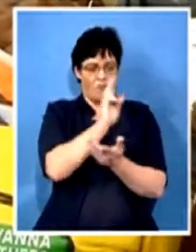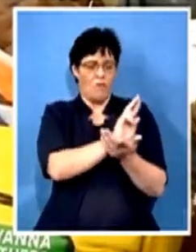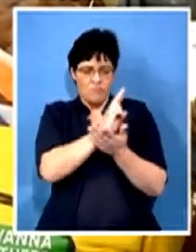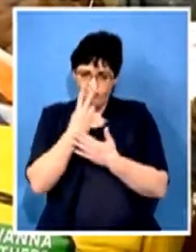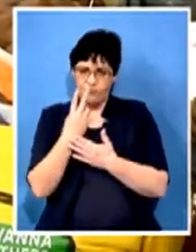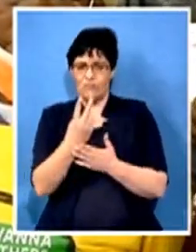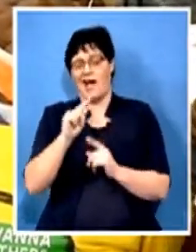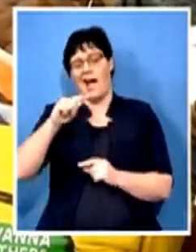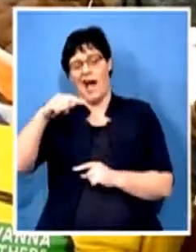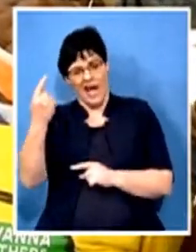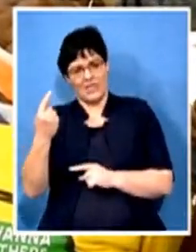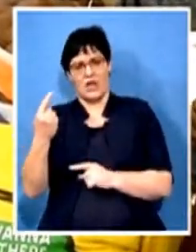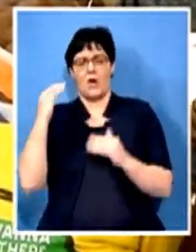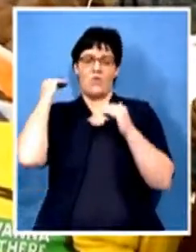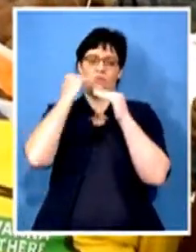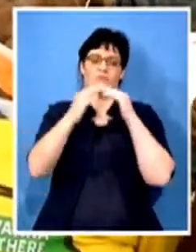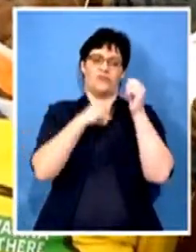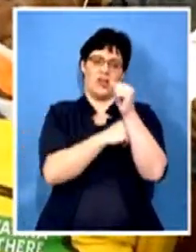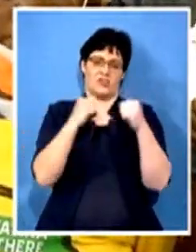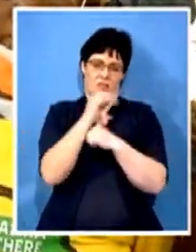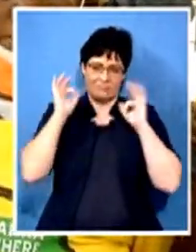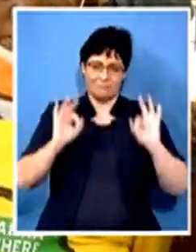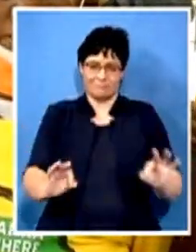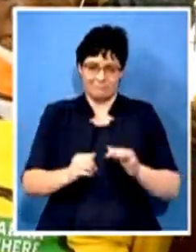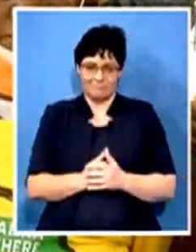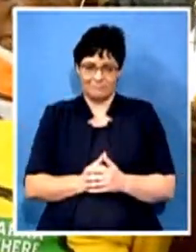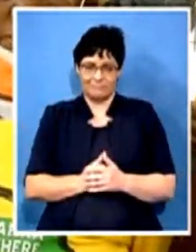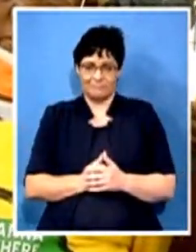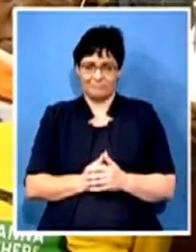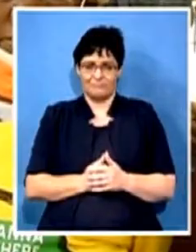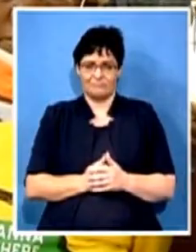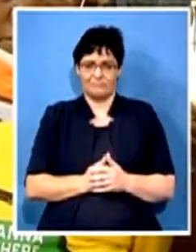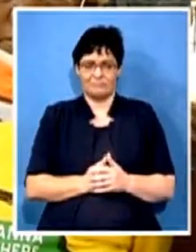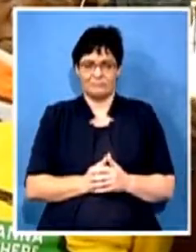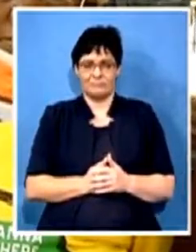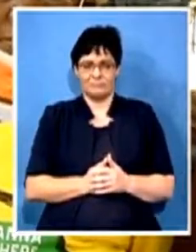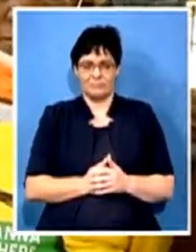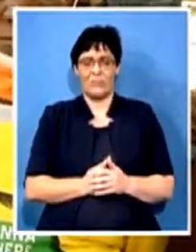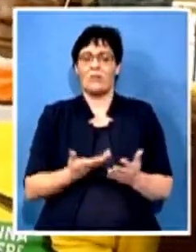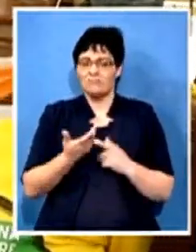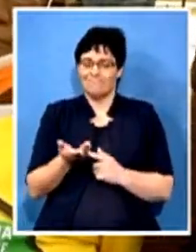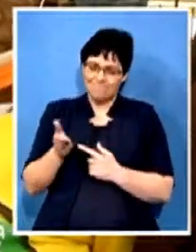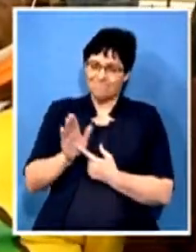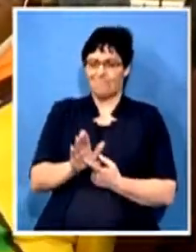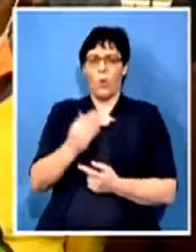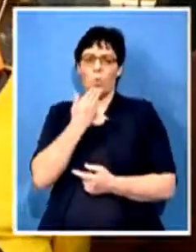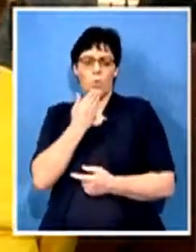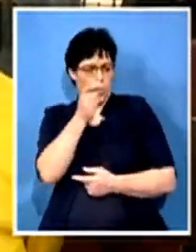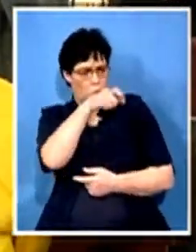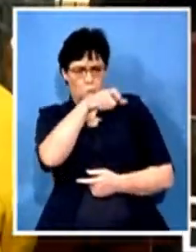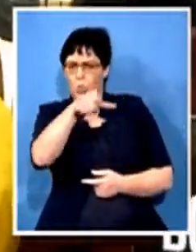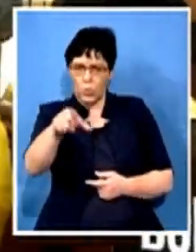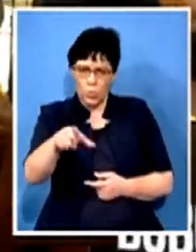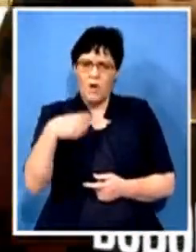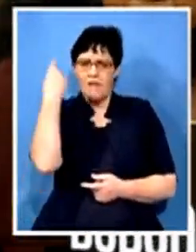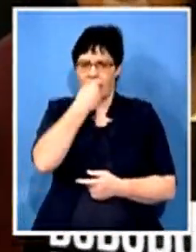proper roofing structures. Now, just to give a face to, you know, this whole asbestos saga, I'm going to talk